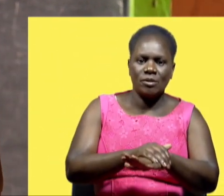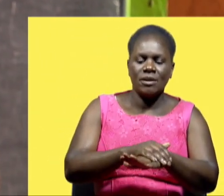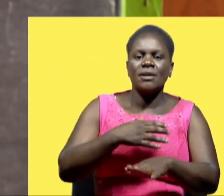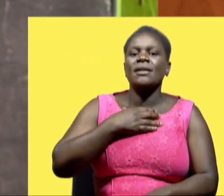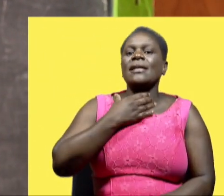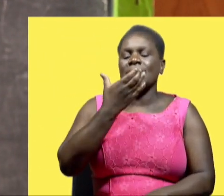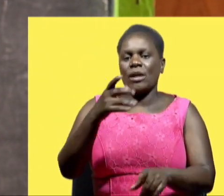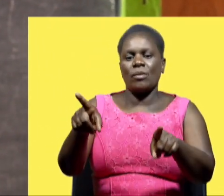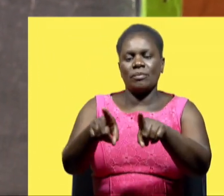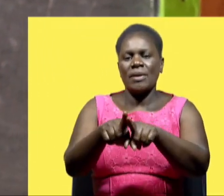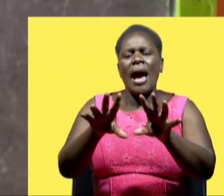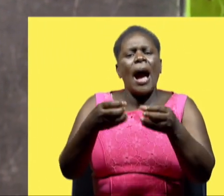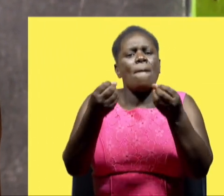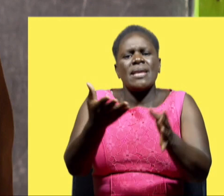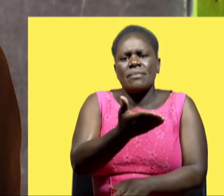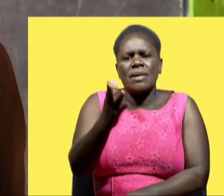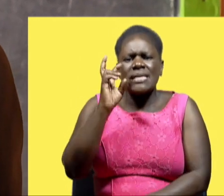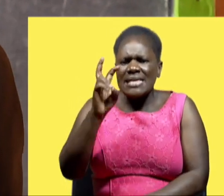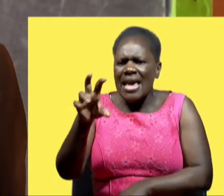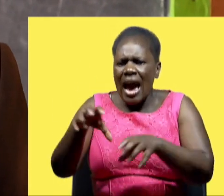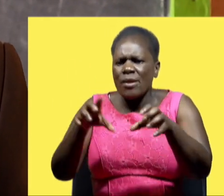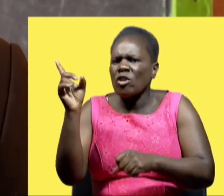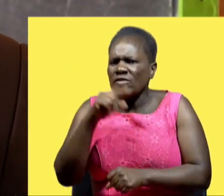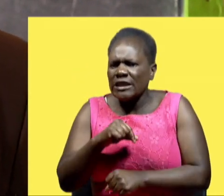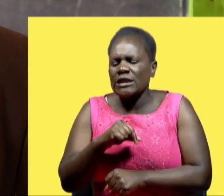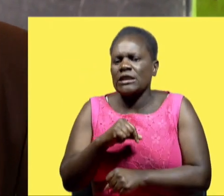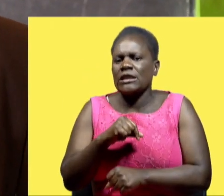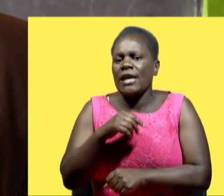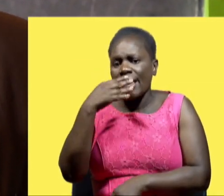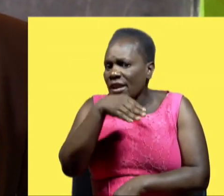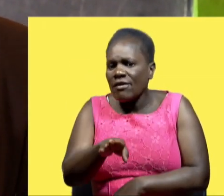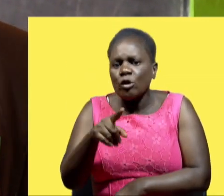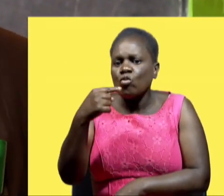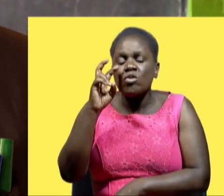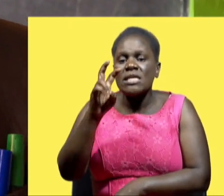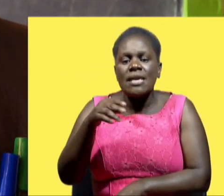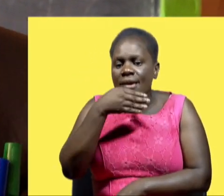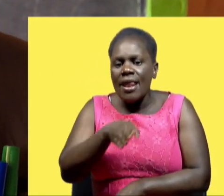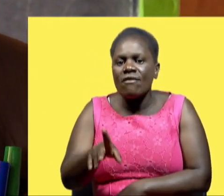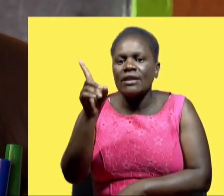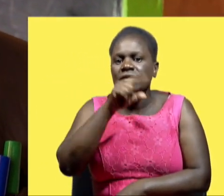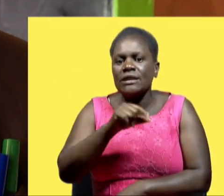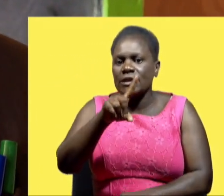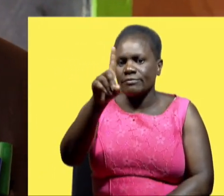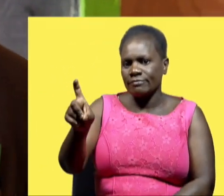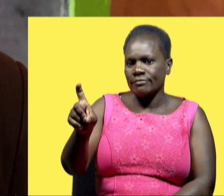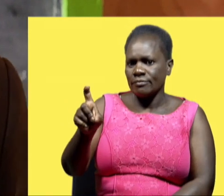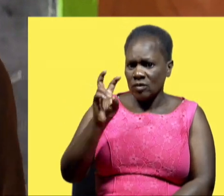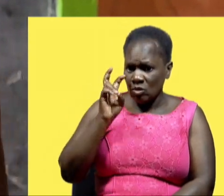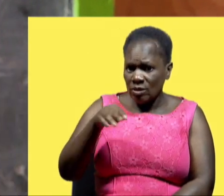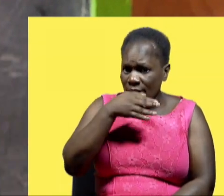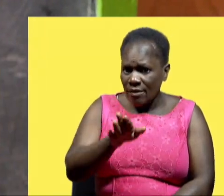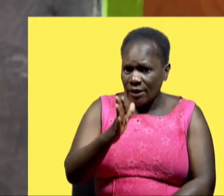Antero. Antero. How many of you have seen these animals? How many have seen an elephant? Who has seen an elephant? You've seen